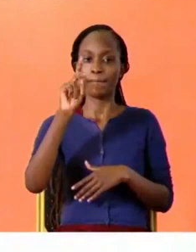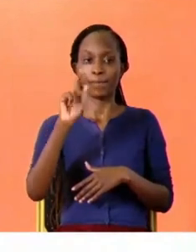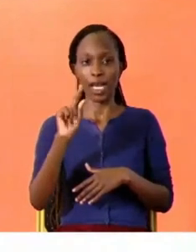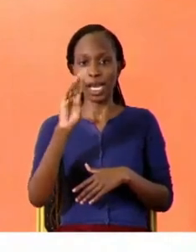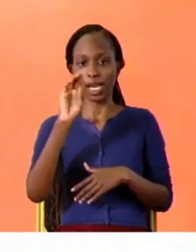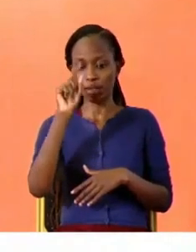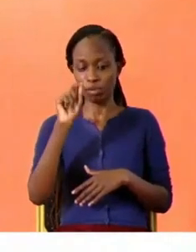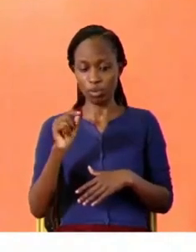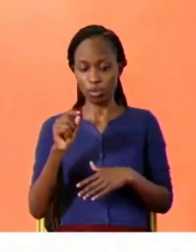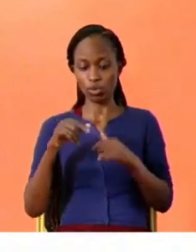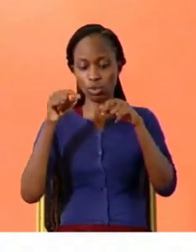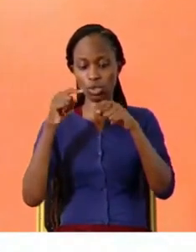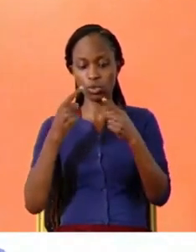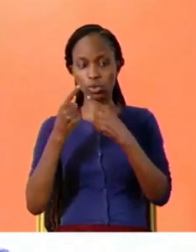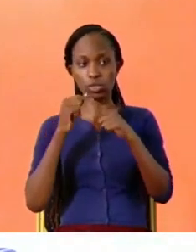to talk about